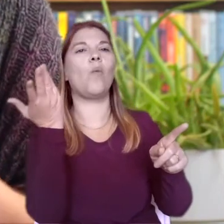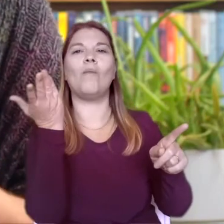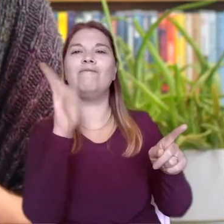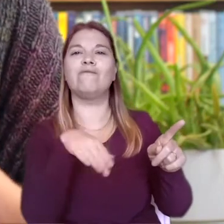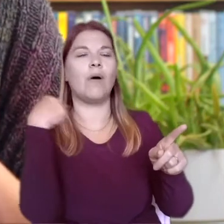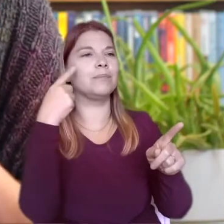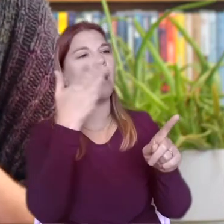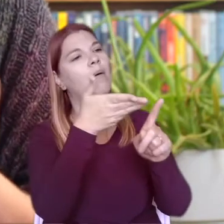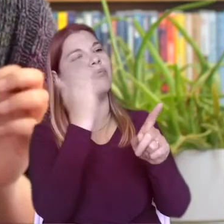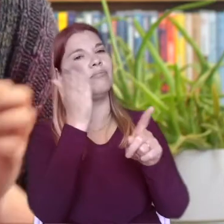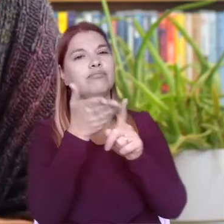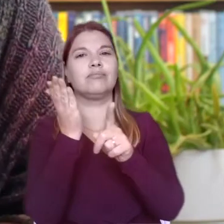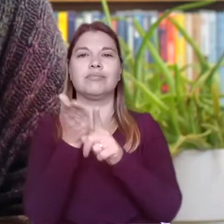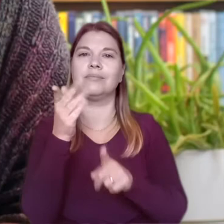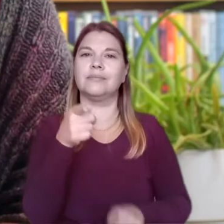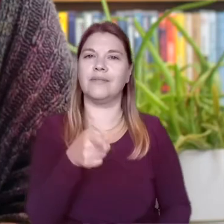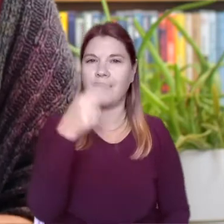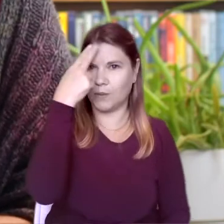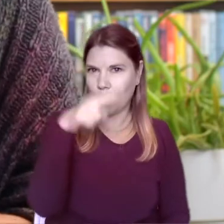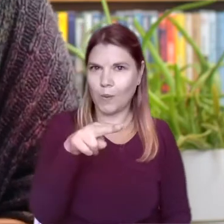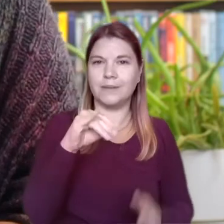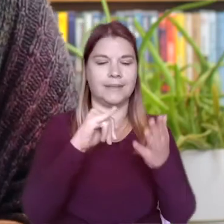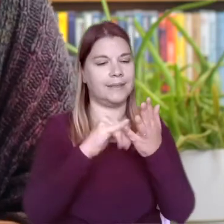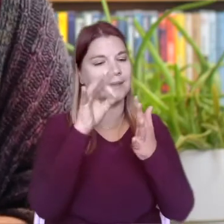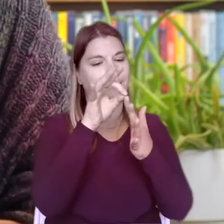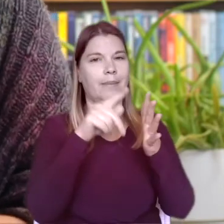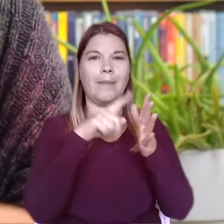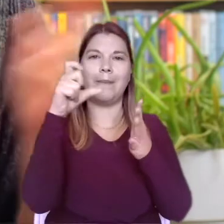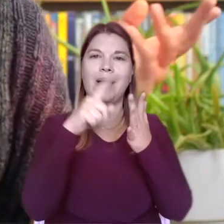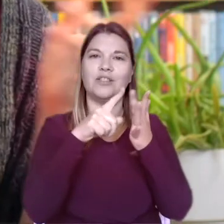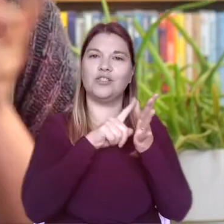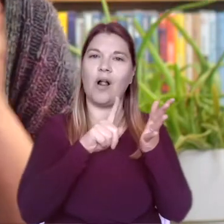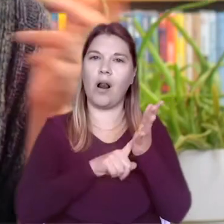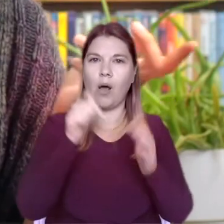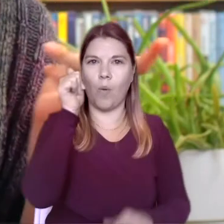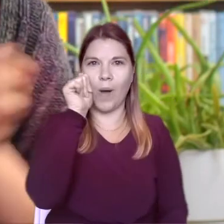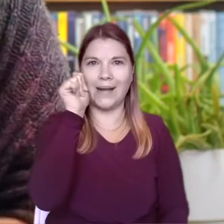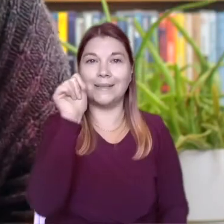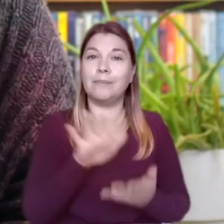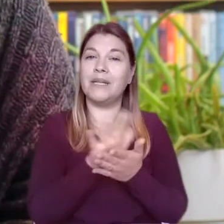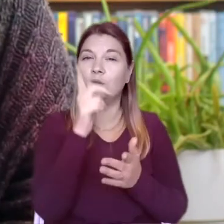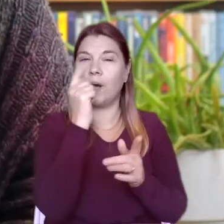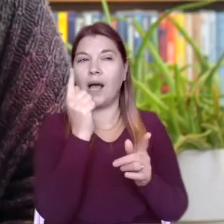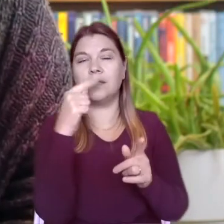called spatial awareness, being able to tell which sounds are coming from which place.